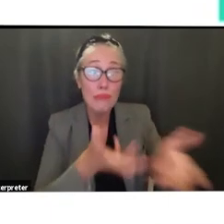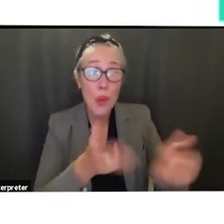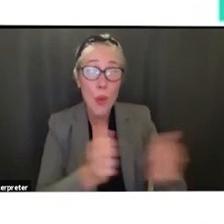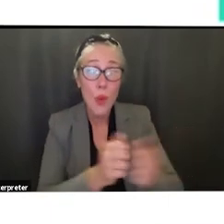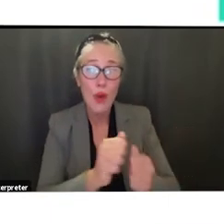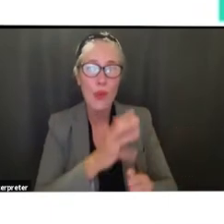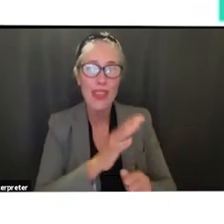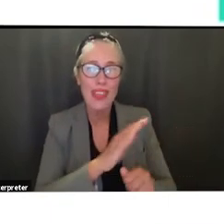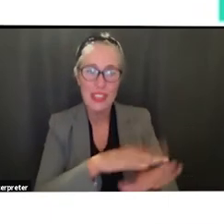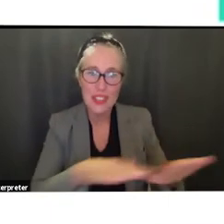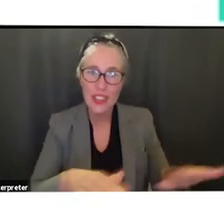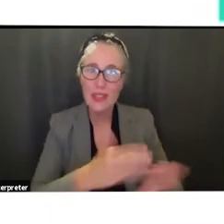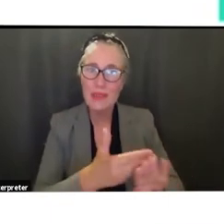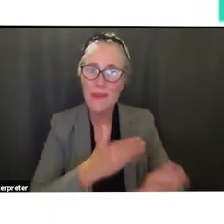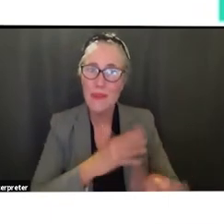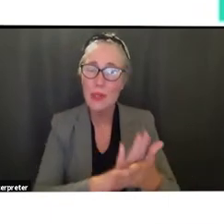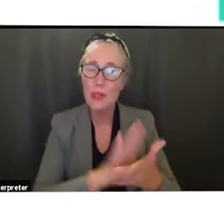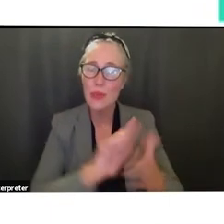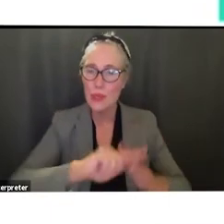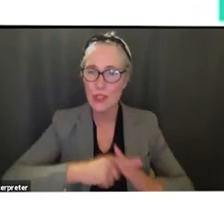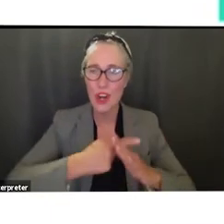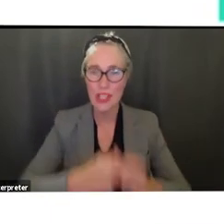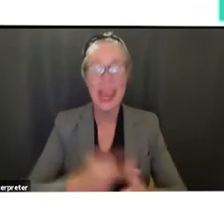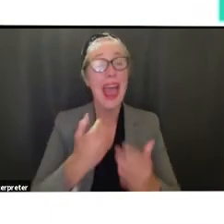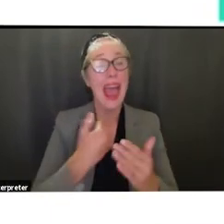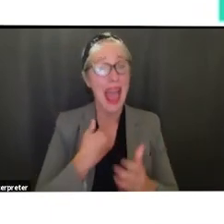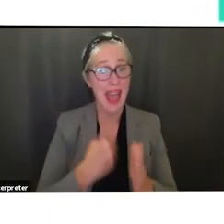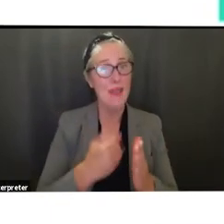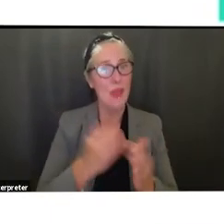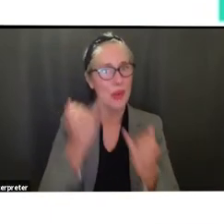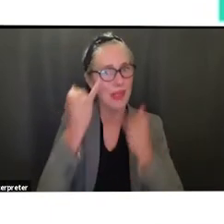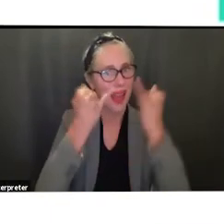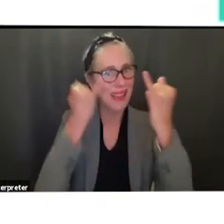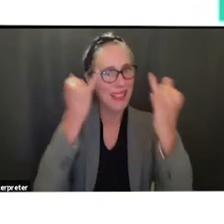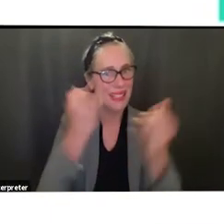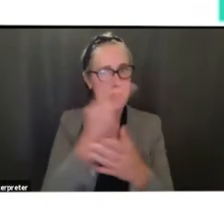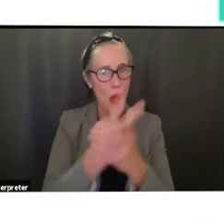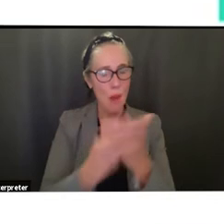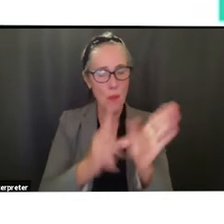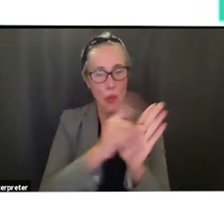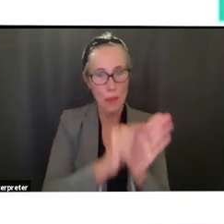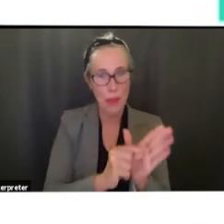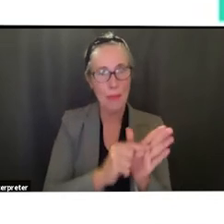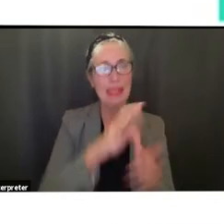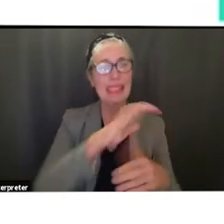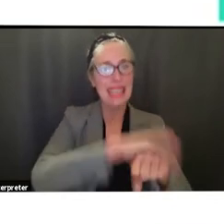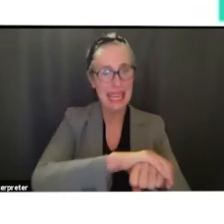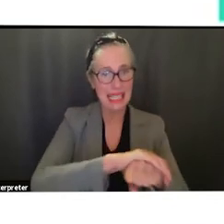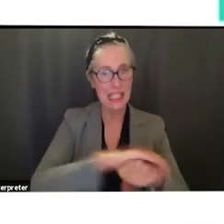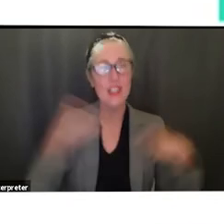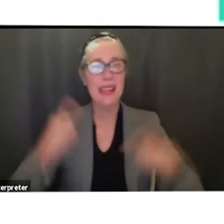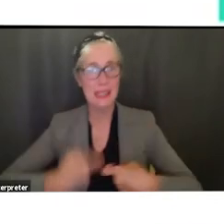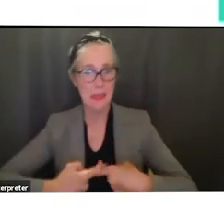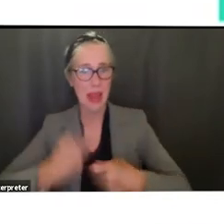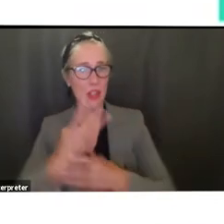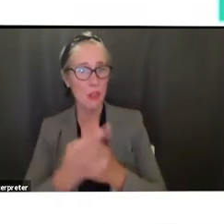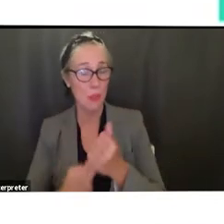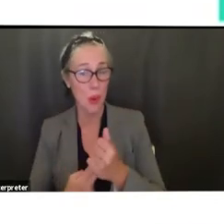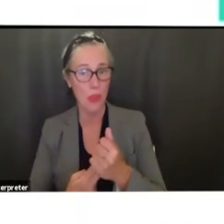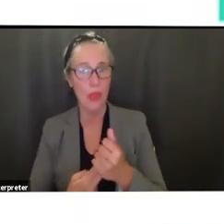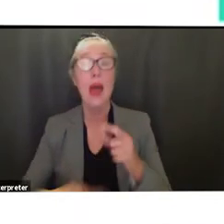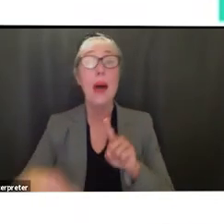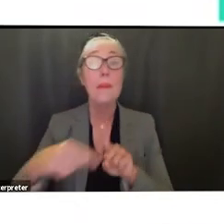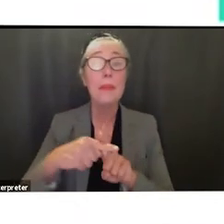starts and those tips are in english and in spanish by the way and of course literature uh continued uh reading